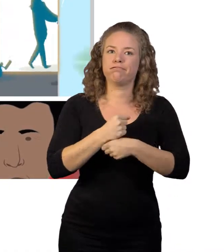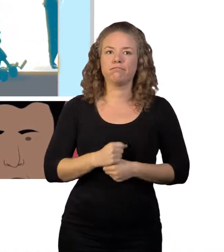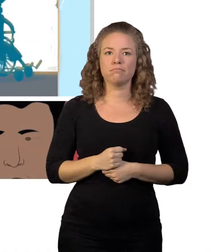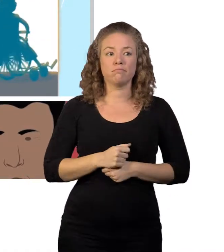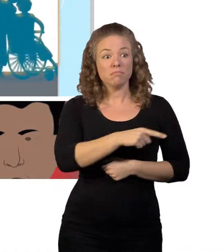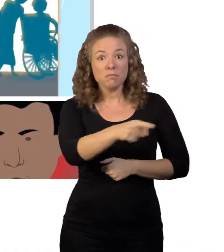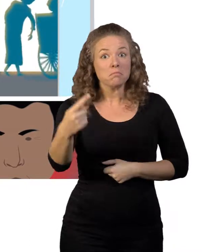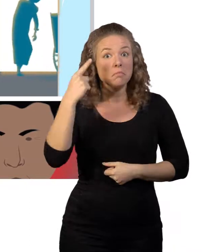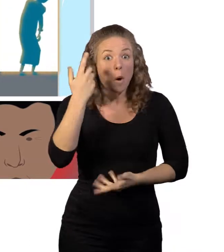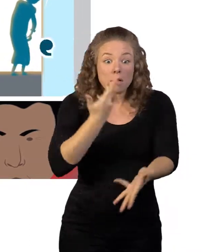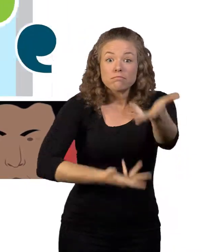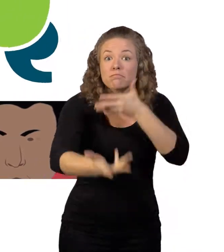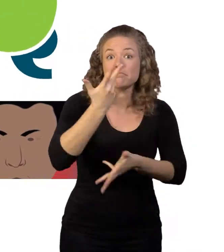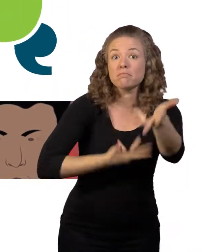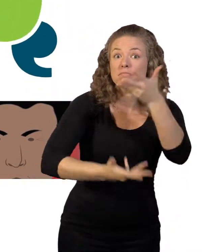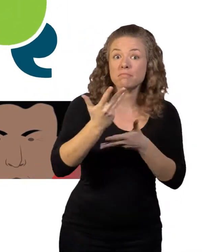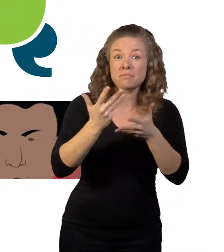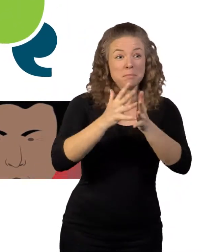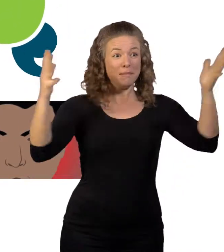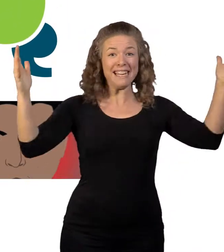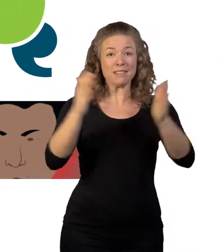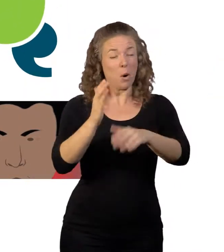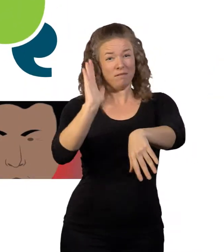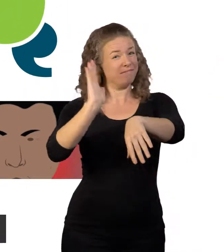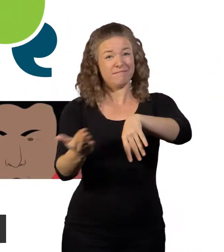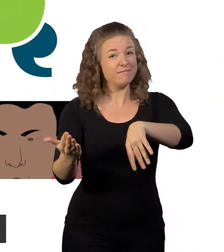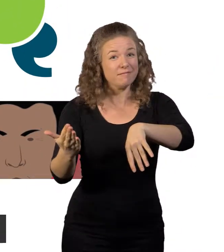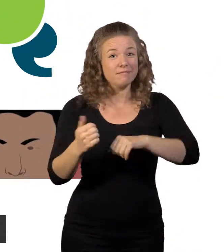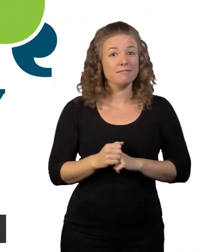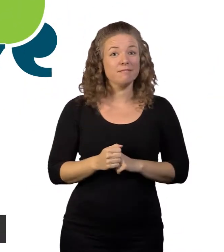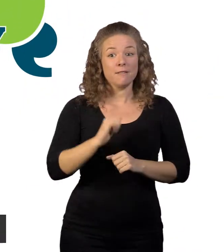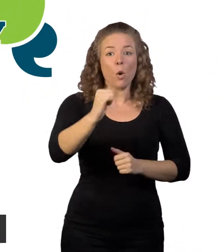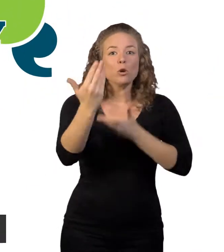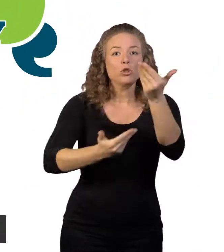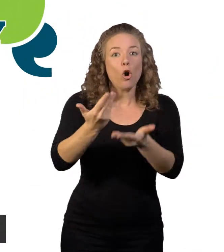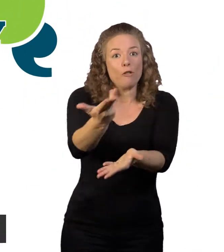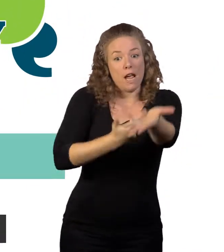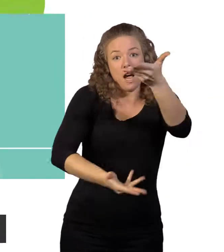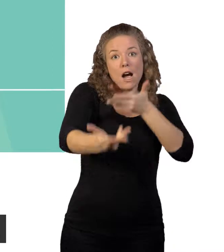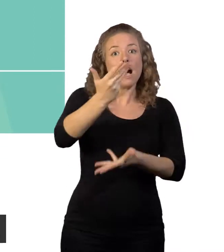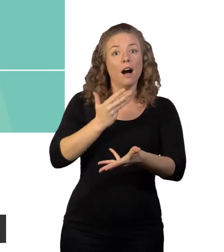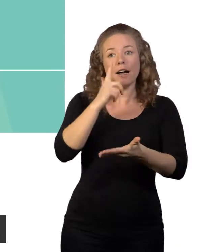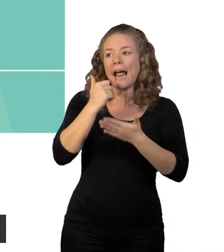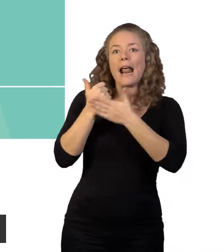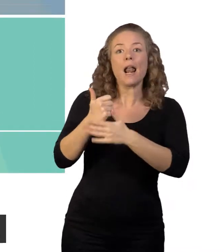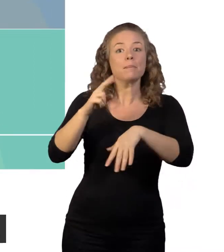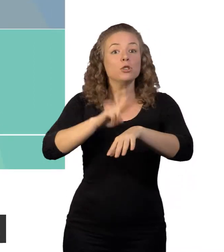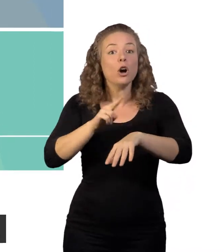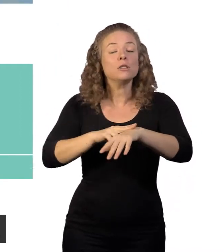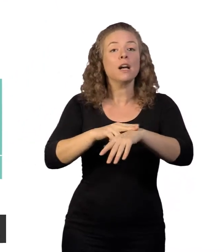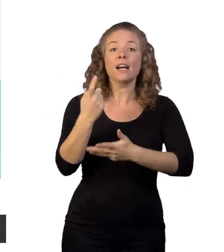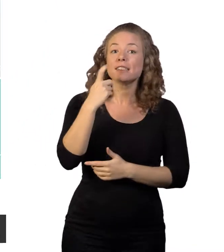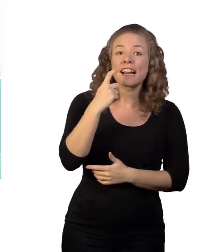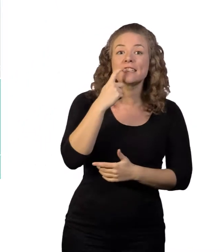you ever thought of talking about them, the big ones and the small ones? By sharing your story, you can actually help doctors,